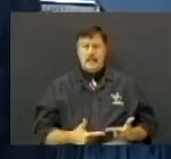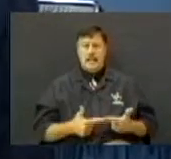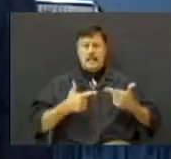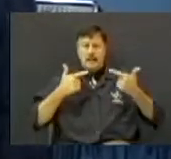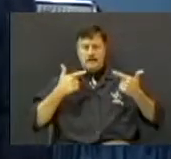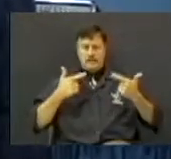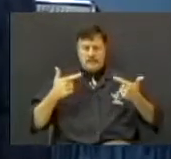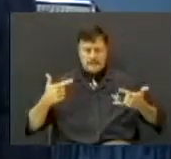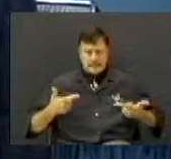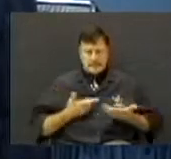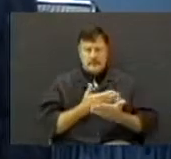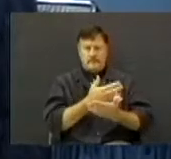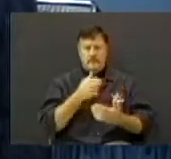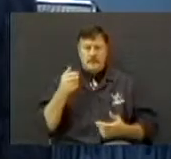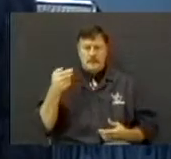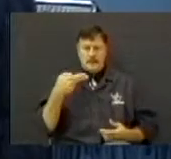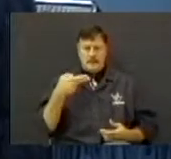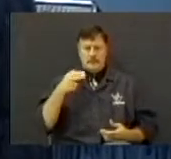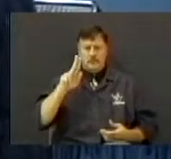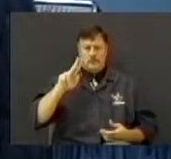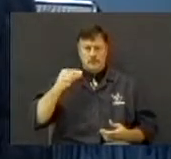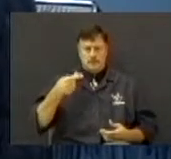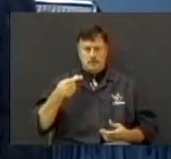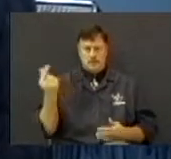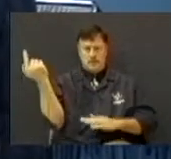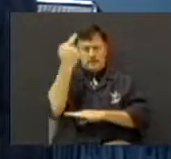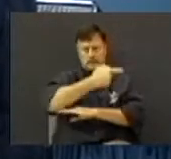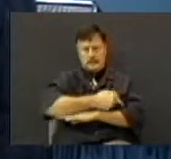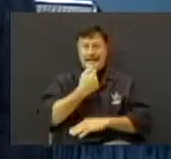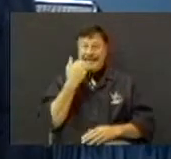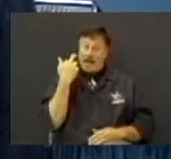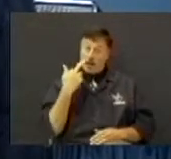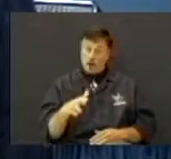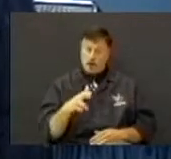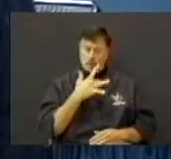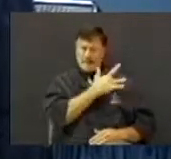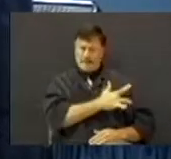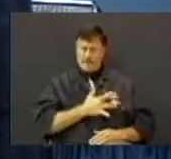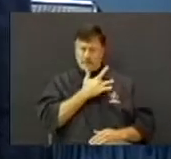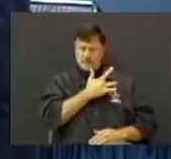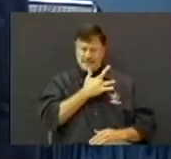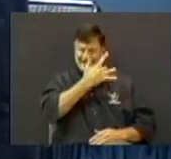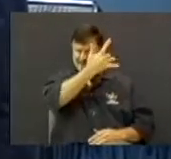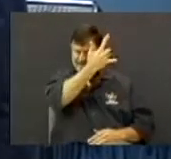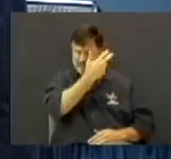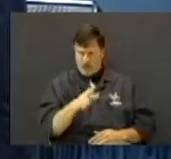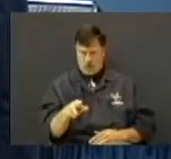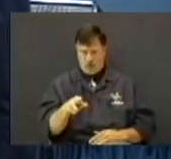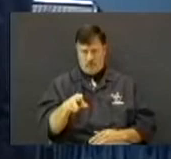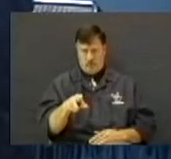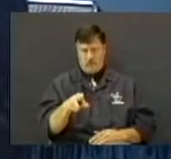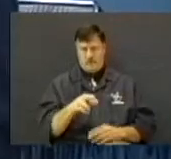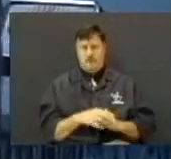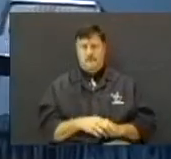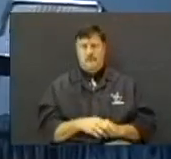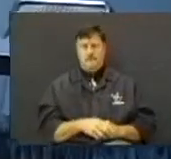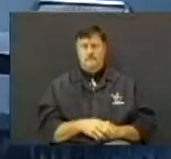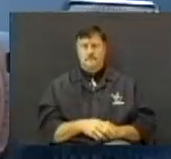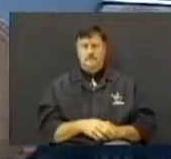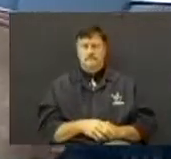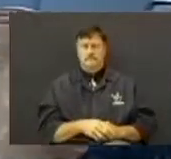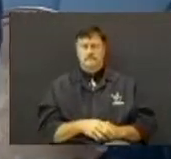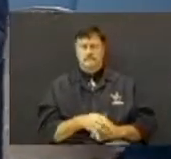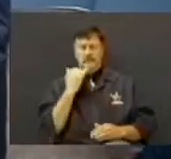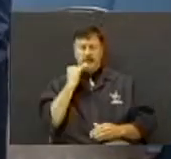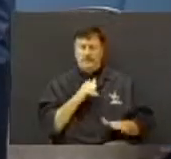You give her a big hug tonight. You tell her you appreciate her. And if they're